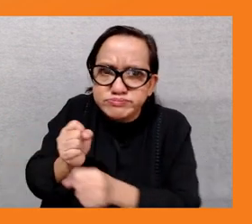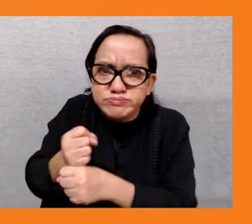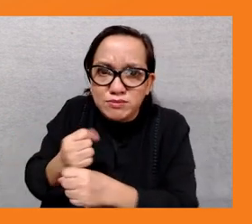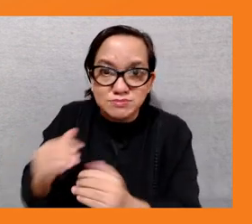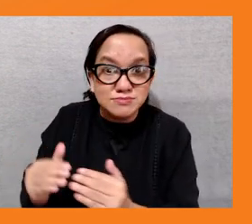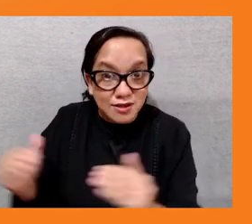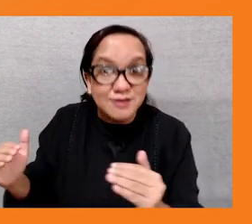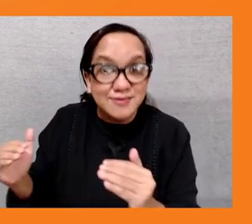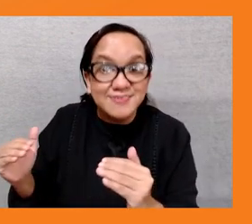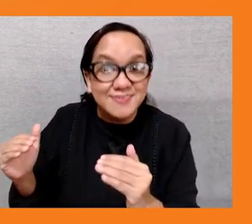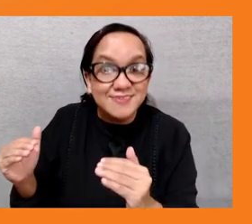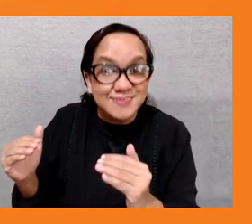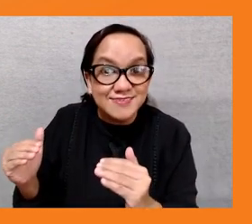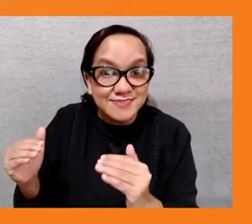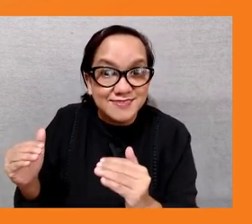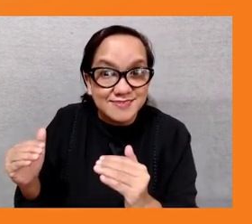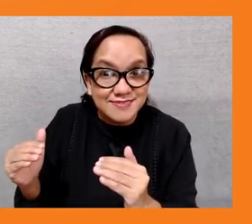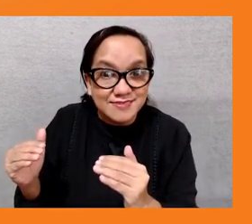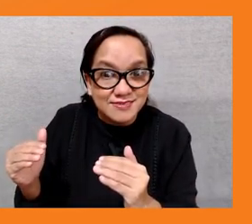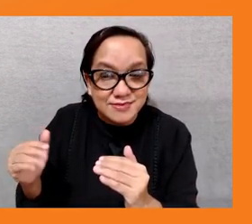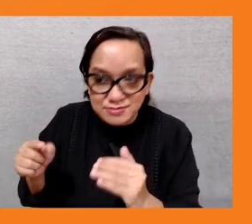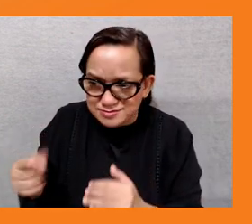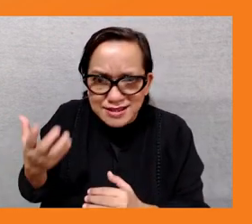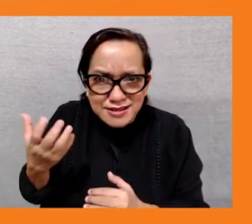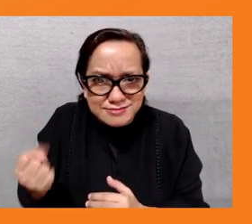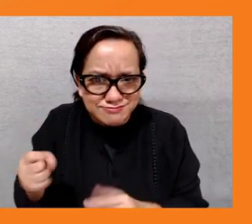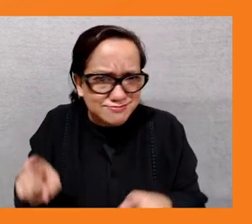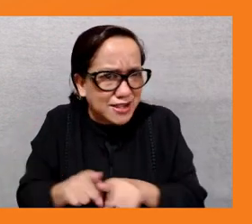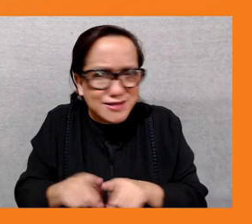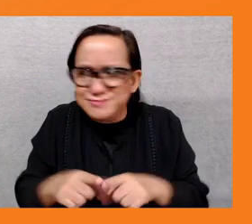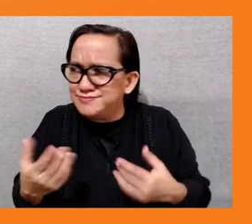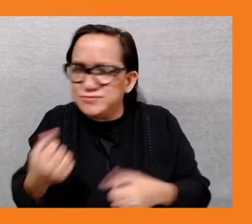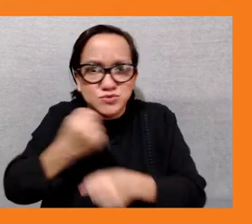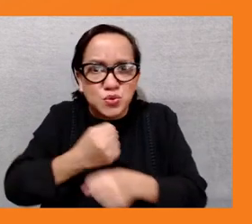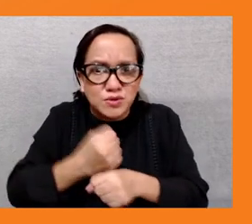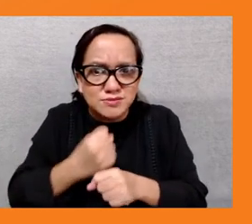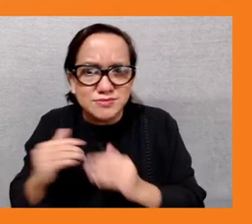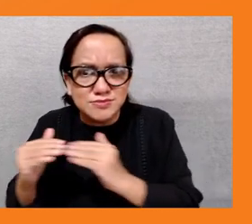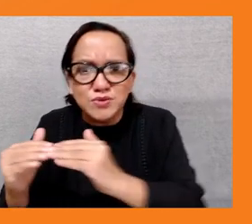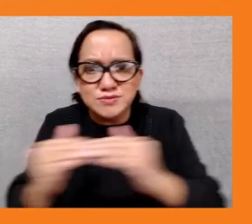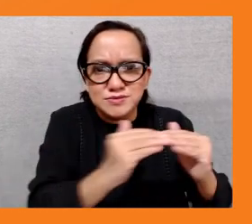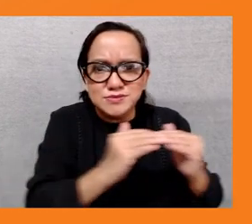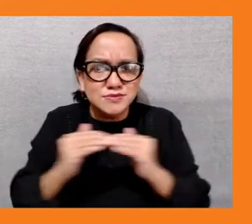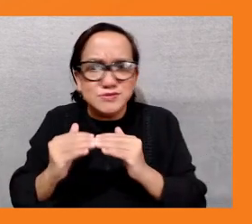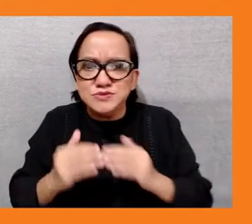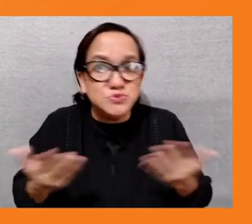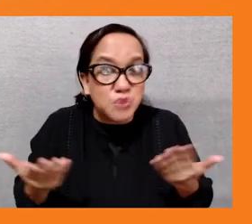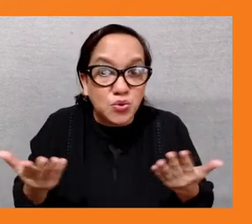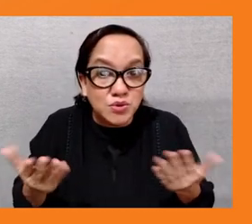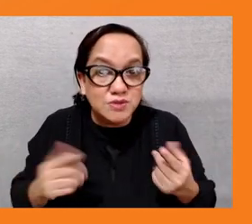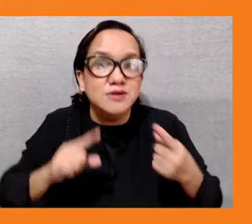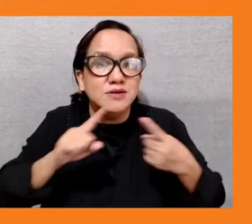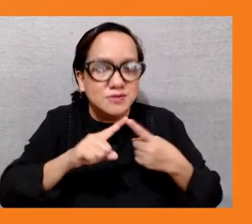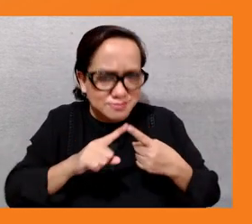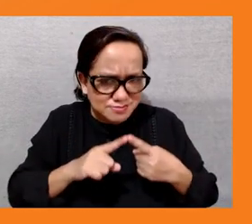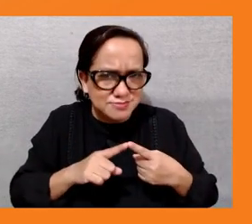we've also involved working with the school children as as we all know that children are the future leaders of this world so it's